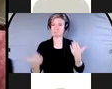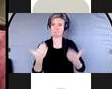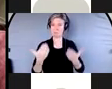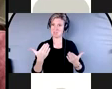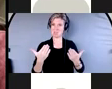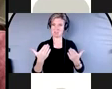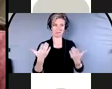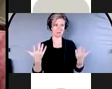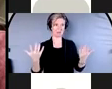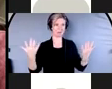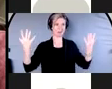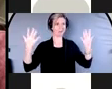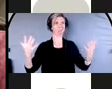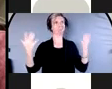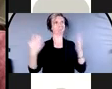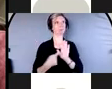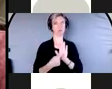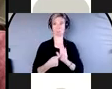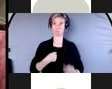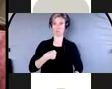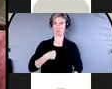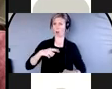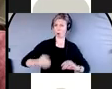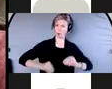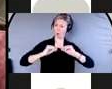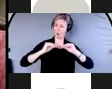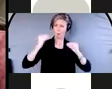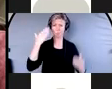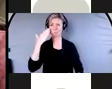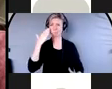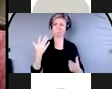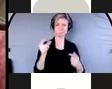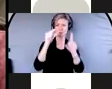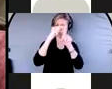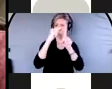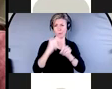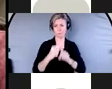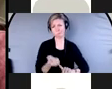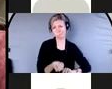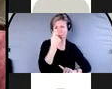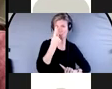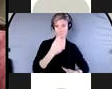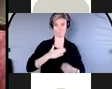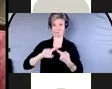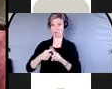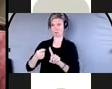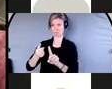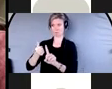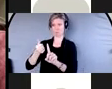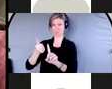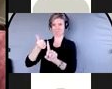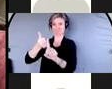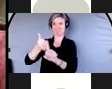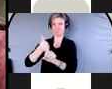let's say myself, but I have a friend who doesn't understand banking at all, but that doesn't make the